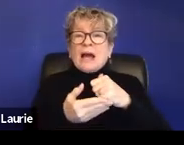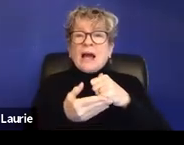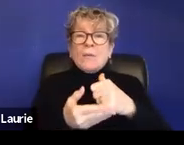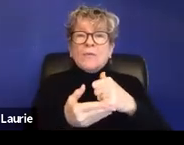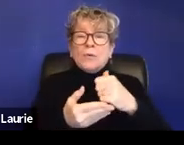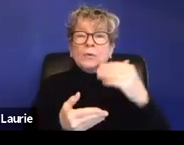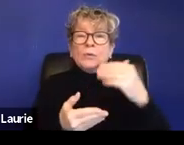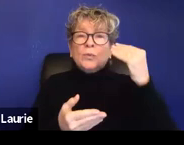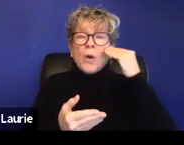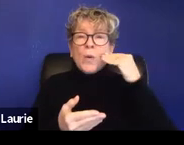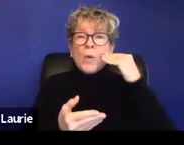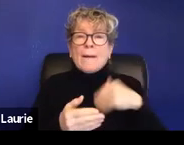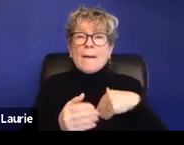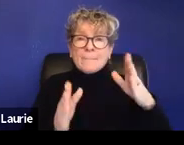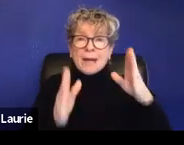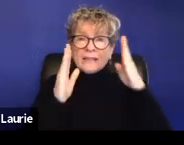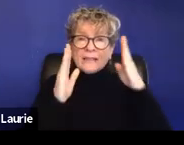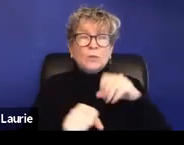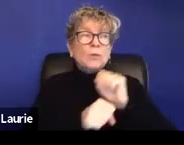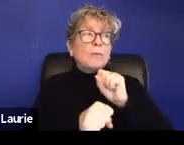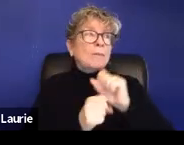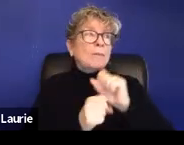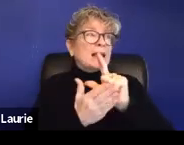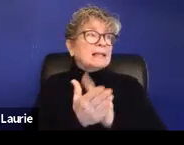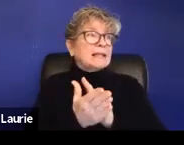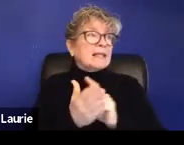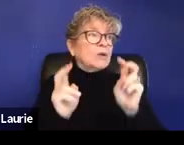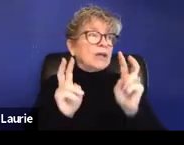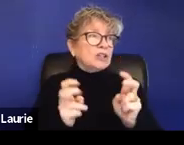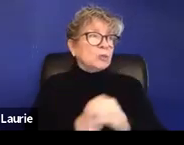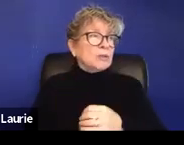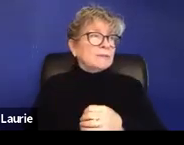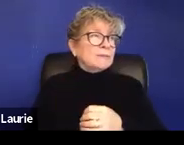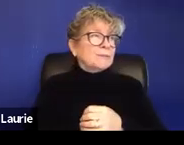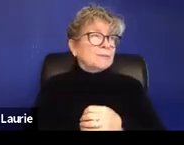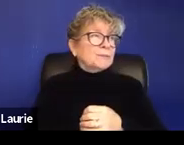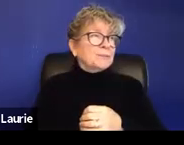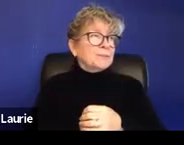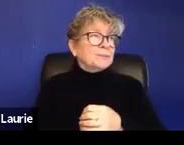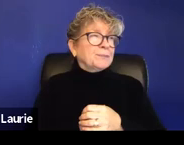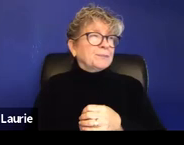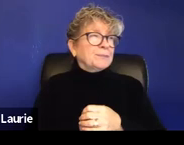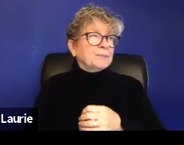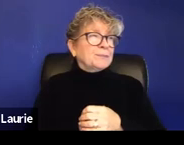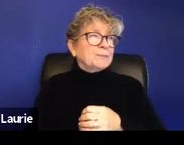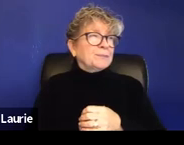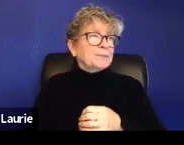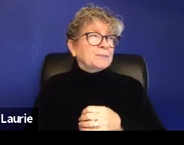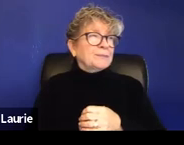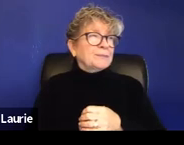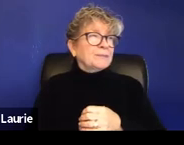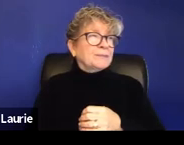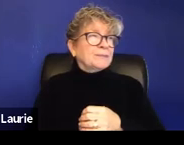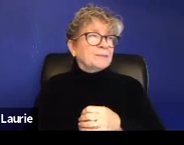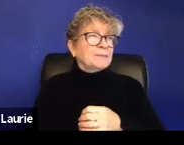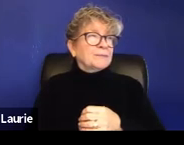to employment legal issues. In Washington, obviously, there's, uh, leave allowed based